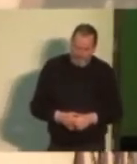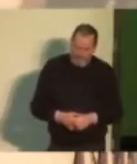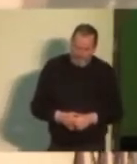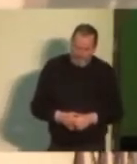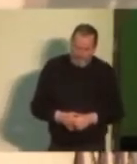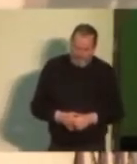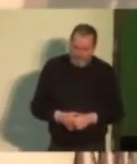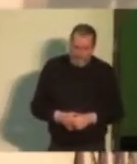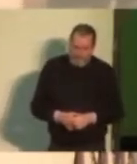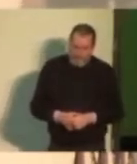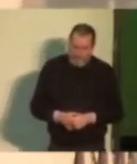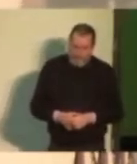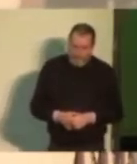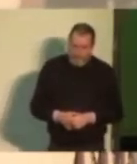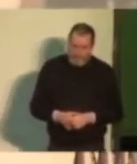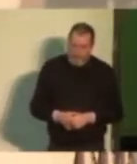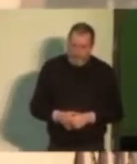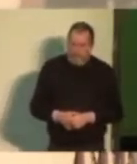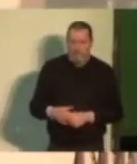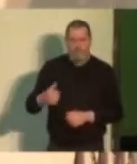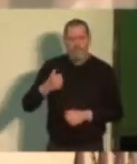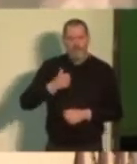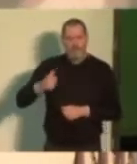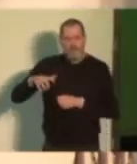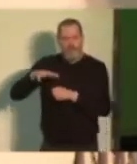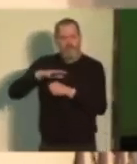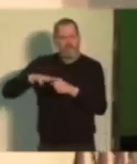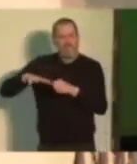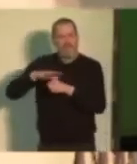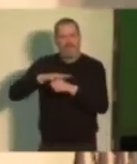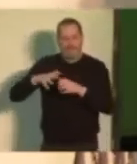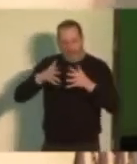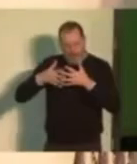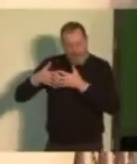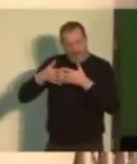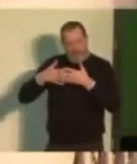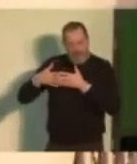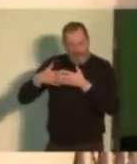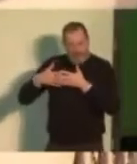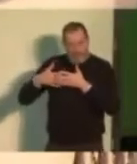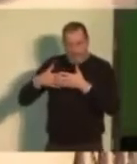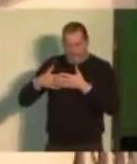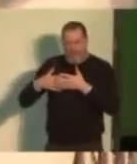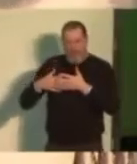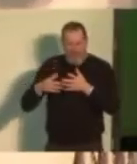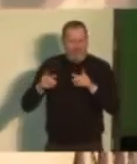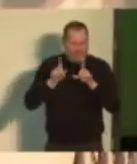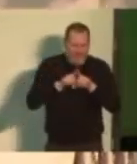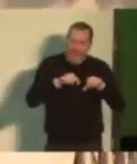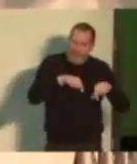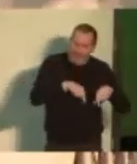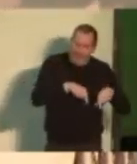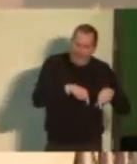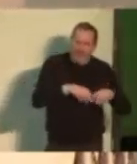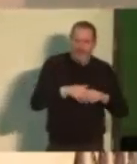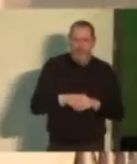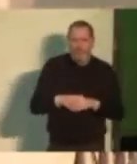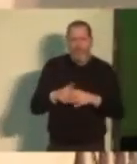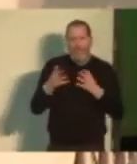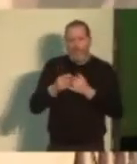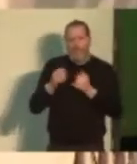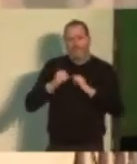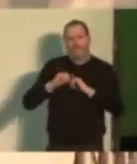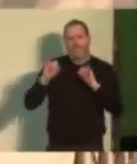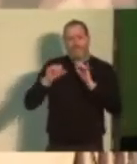You know, in the United States and I'm sure here in the UK and around the world, we deal with serious problems